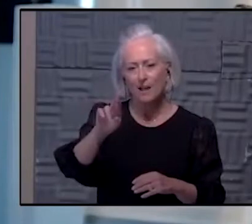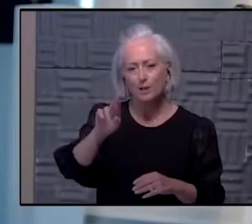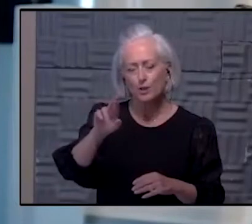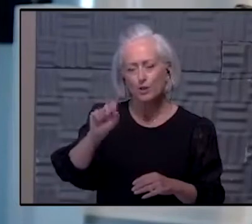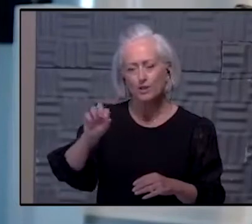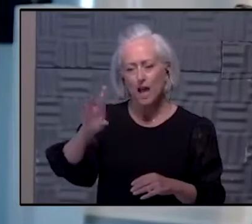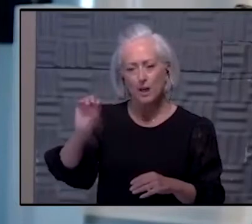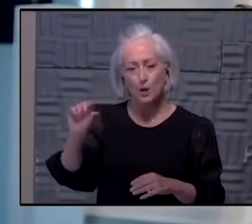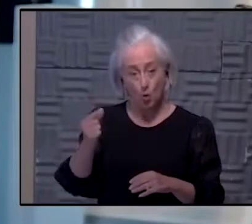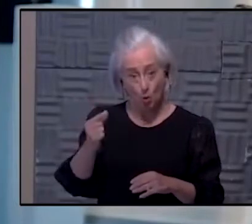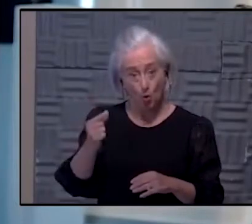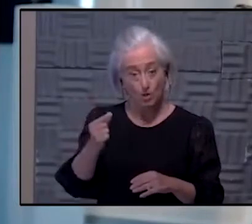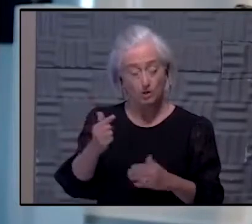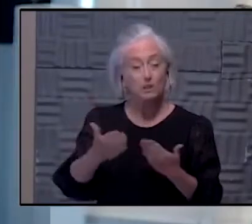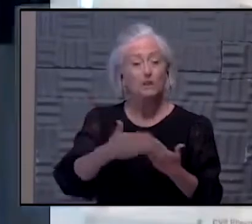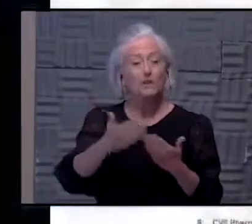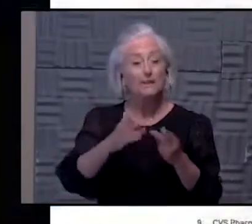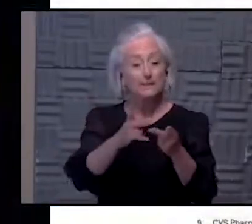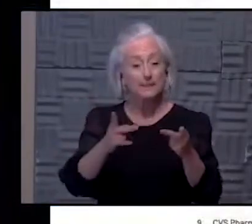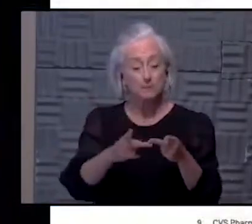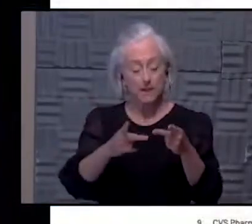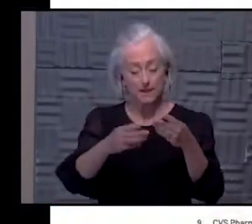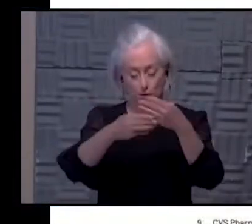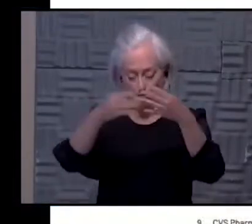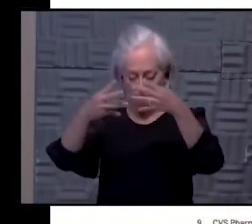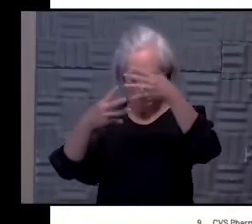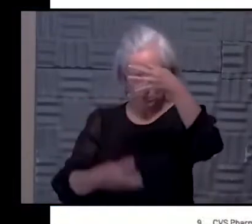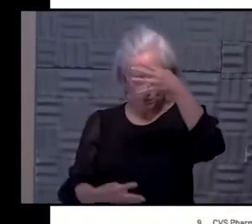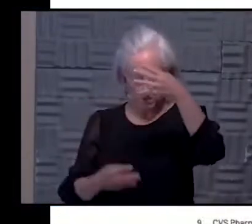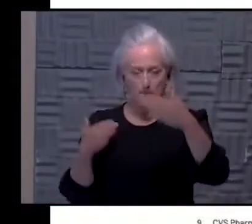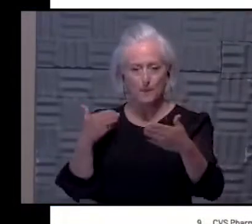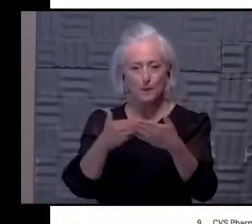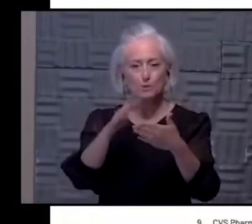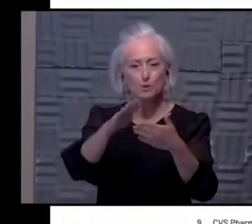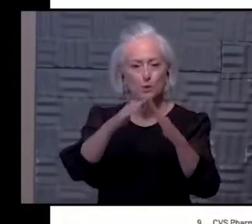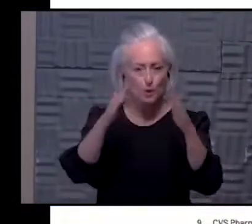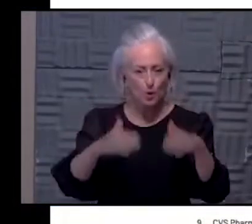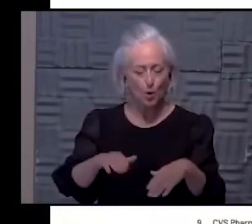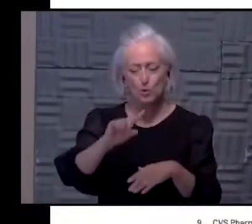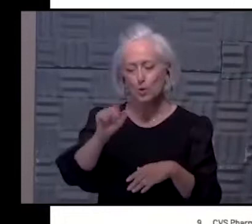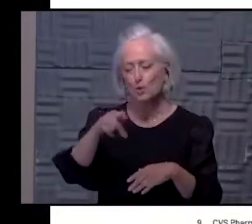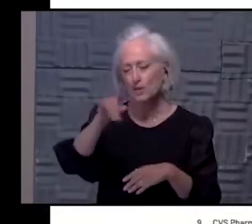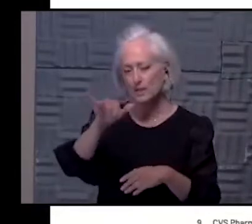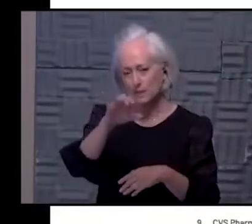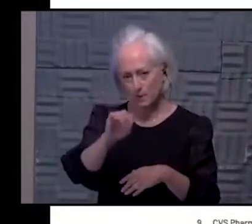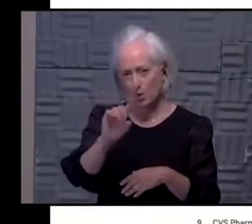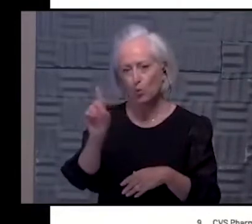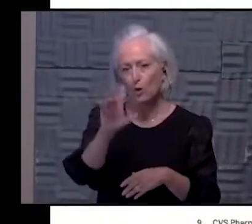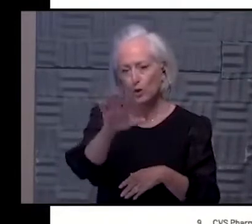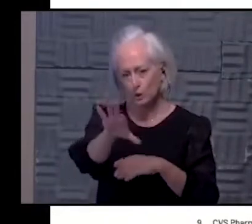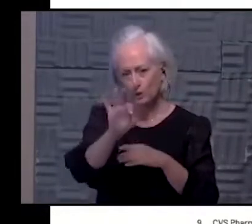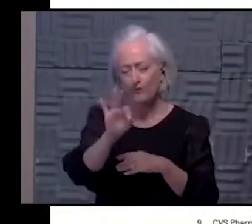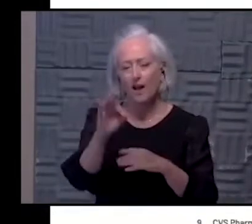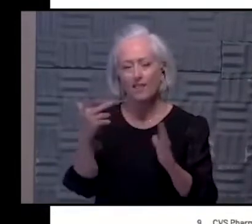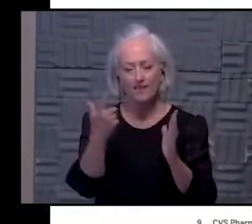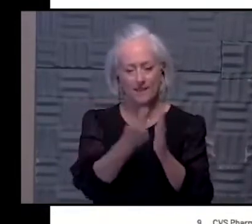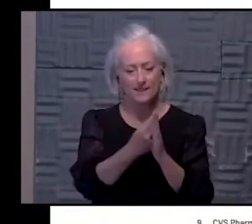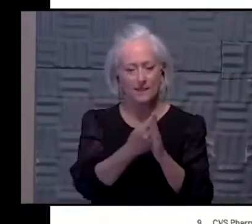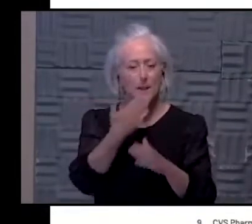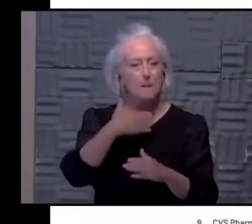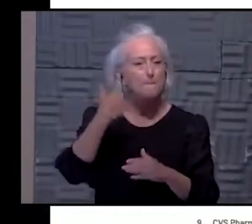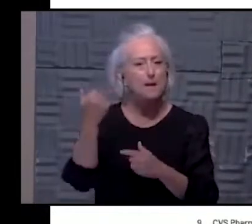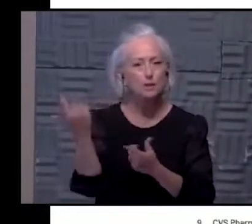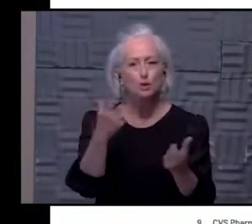within a radius of your house or your zip code. And there you go. And I think the best way to do it is to call up those